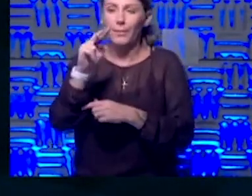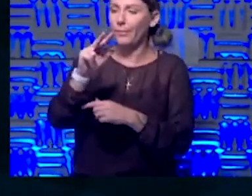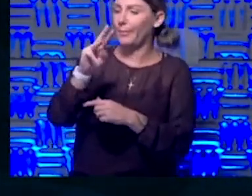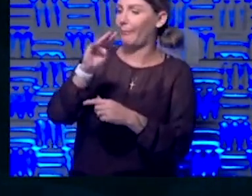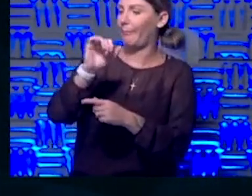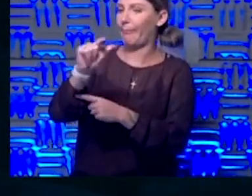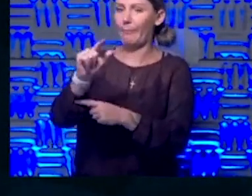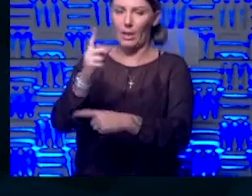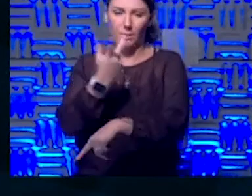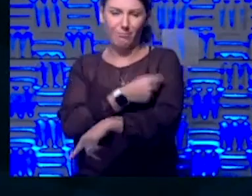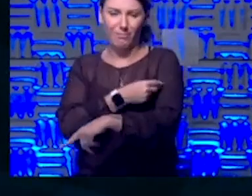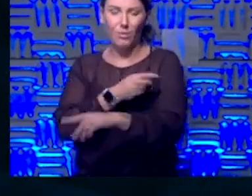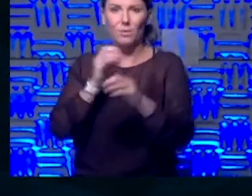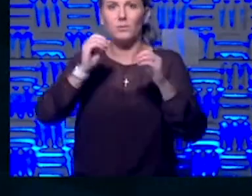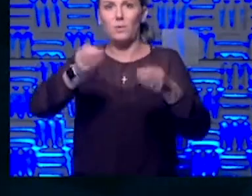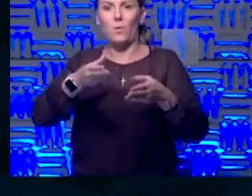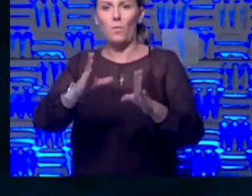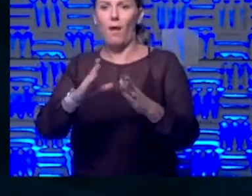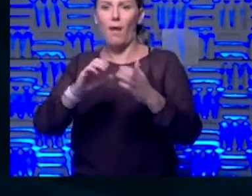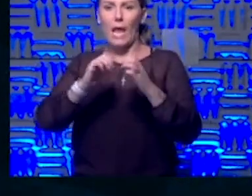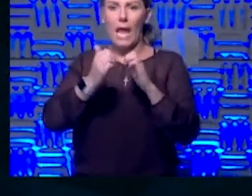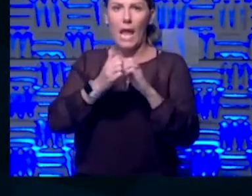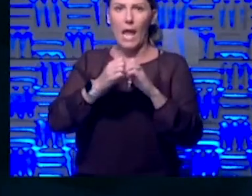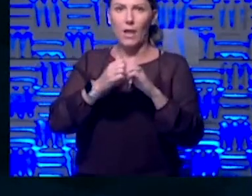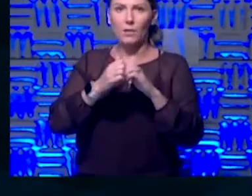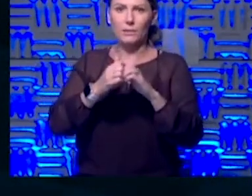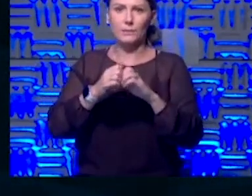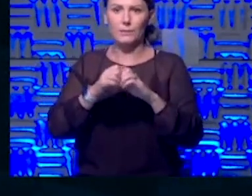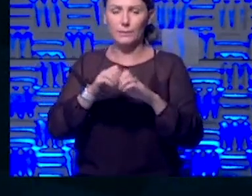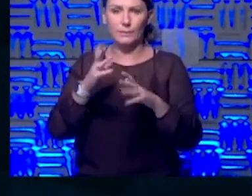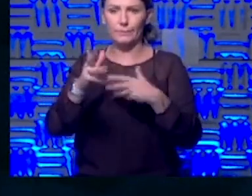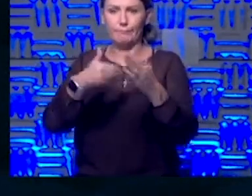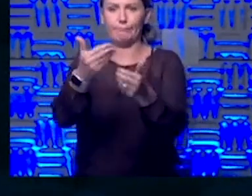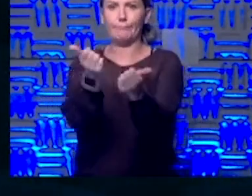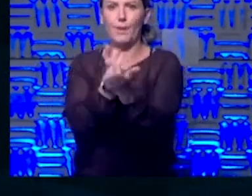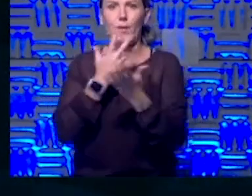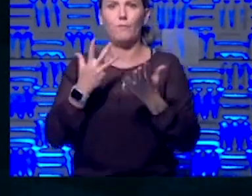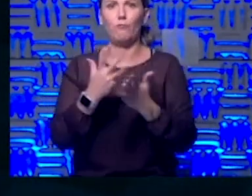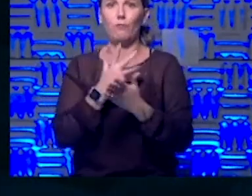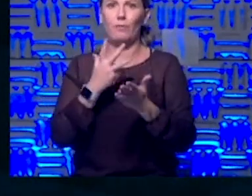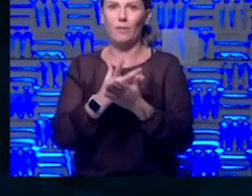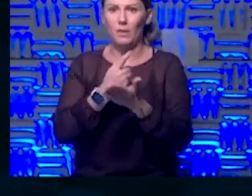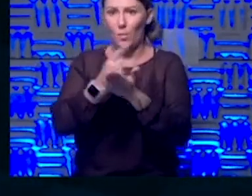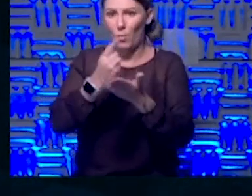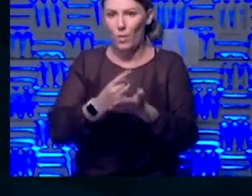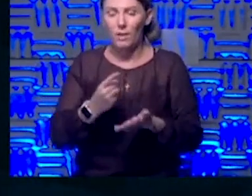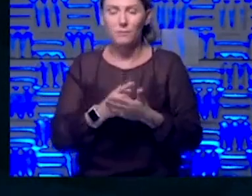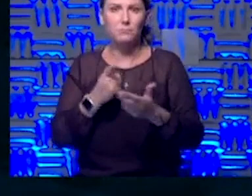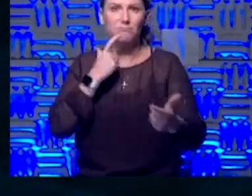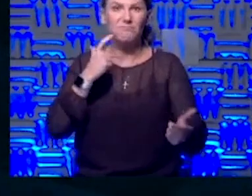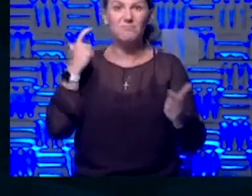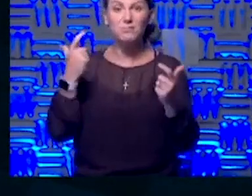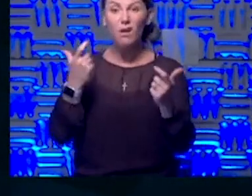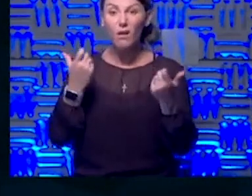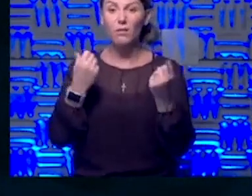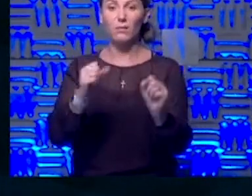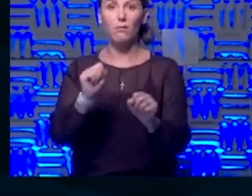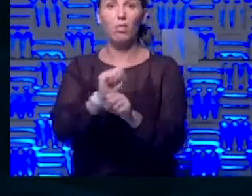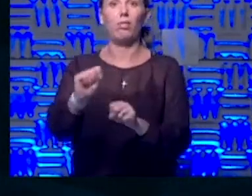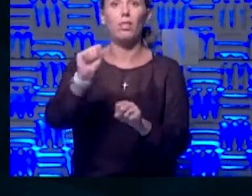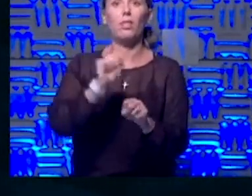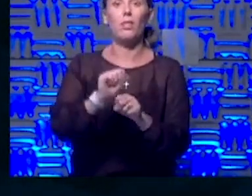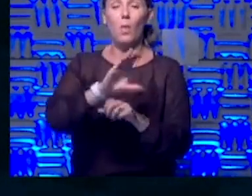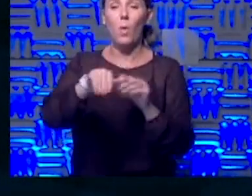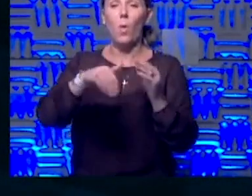way to actually dispense that in, in a matter of weeks. That would take, that would be a huge effort to be able to get all of that